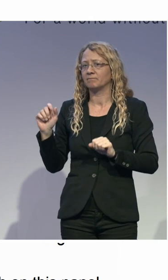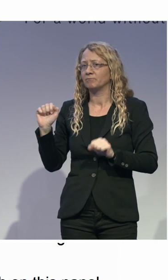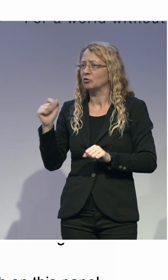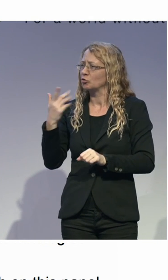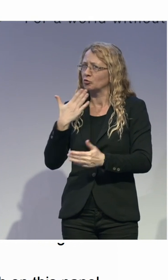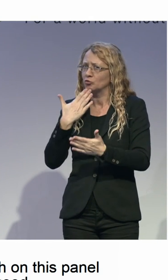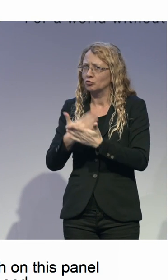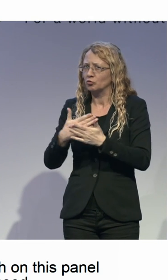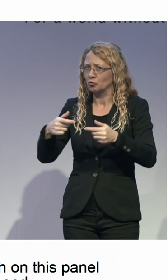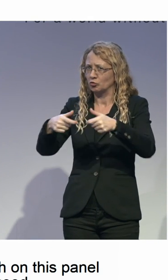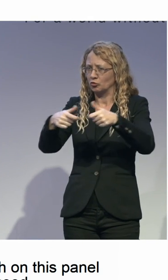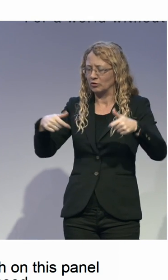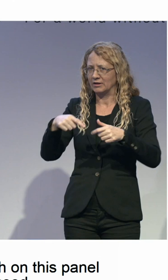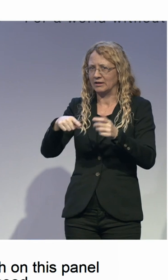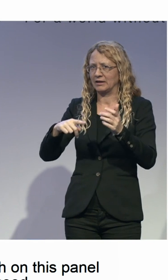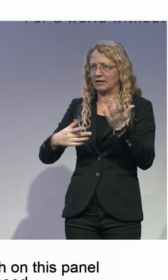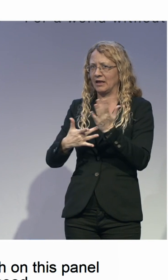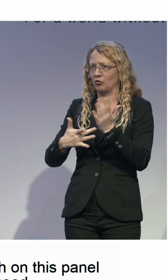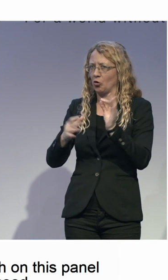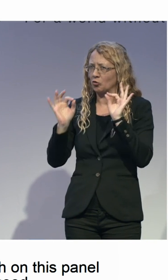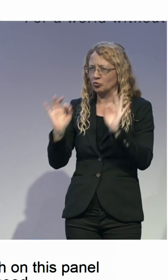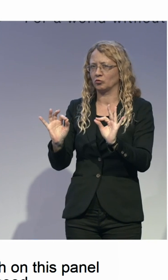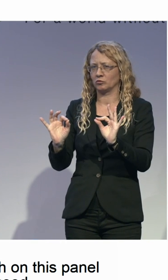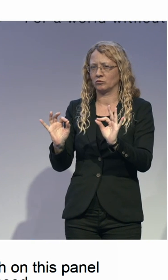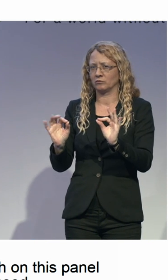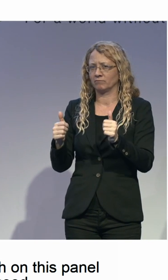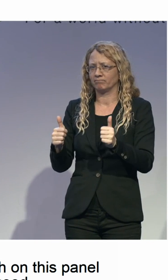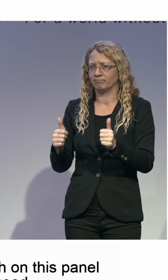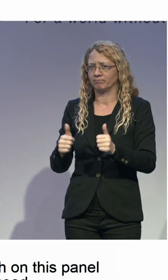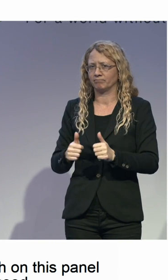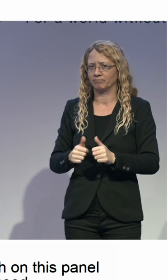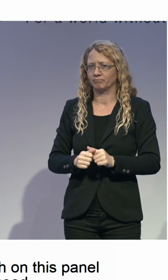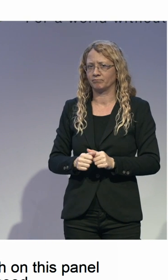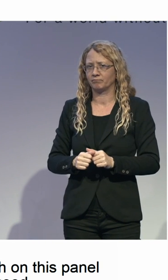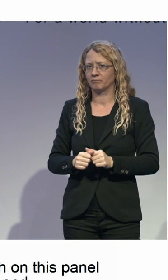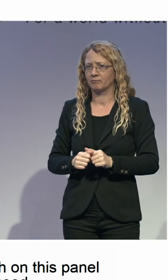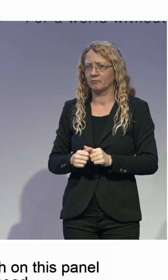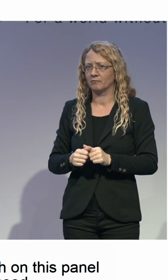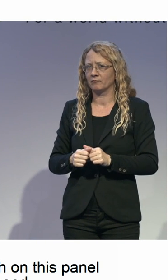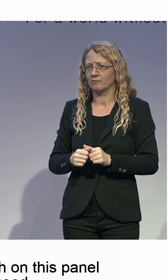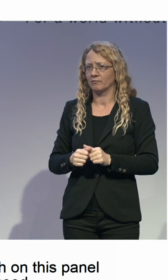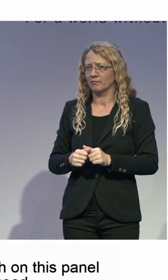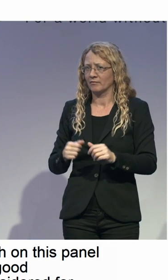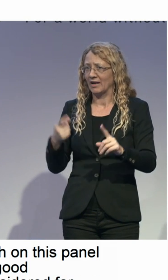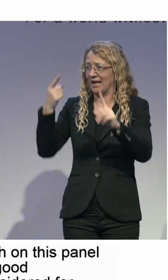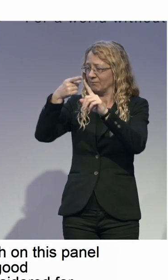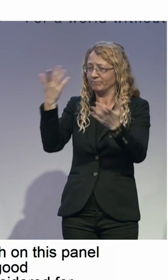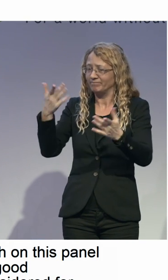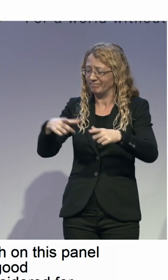should be considered for standardization if the